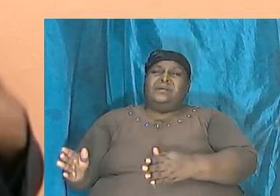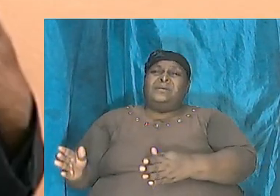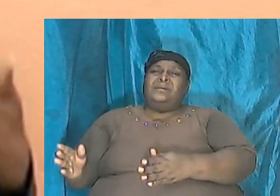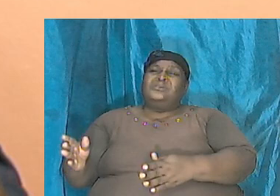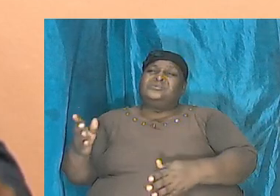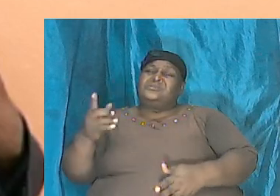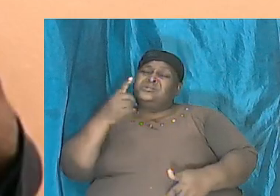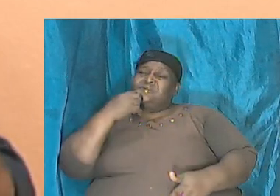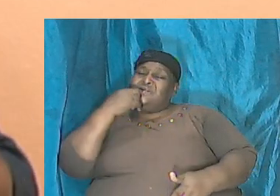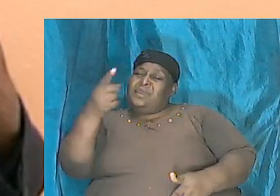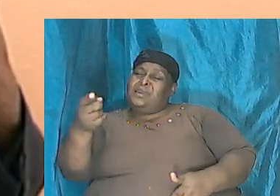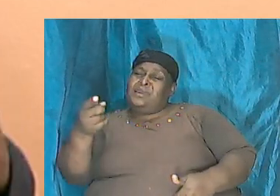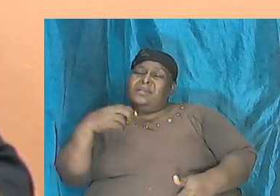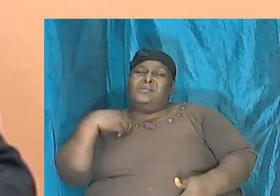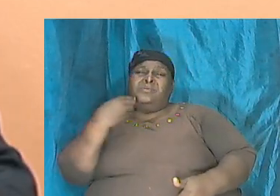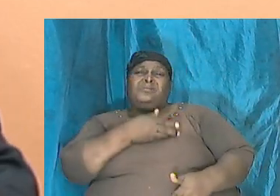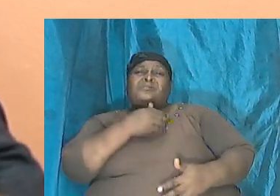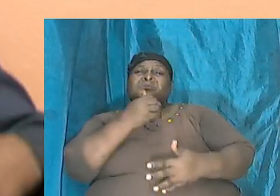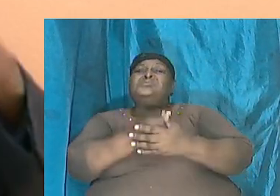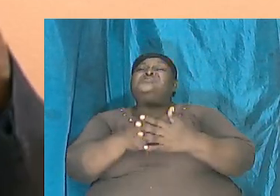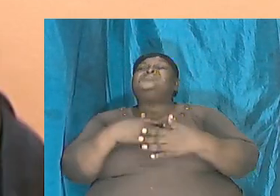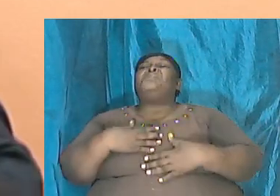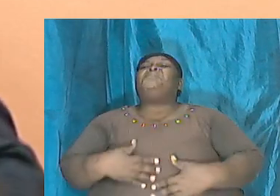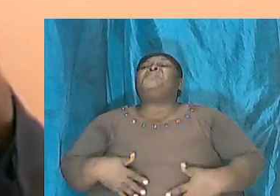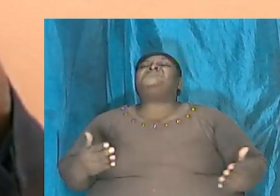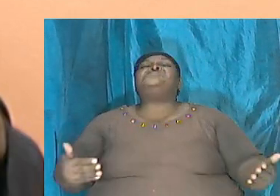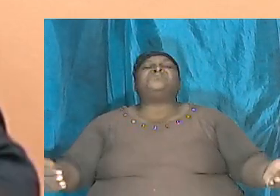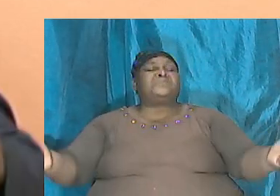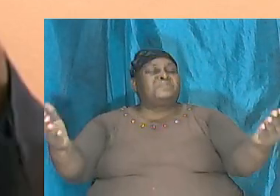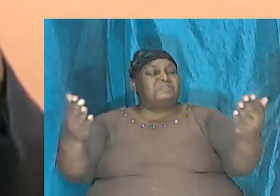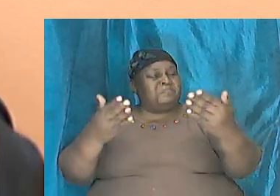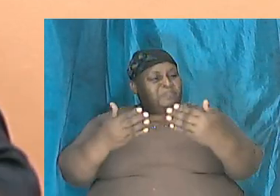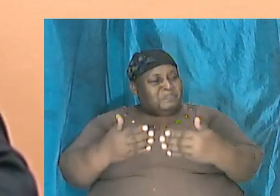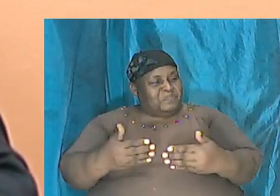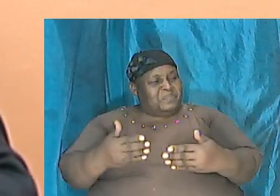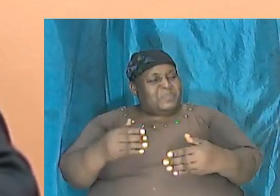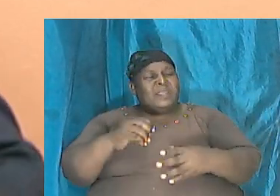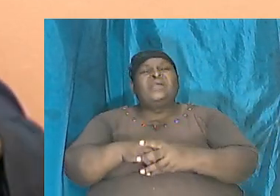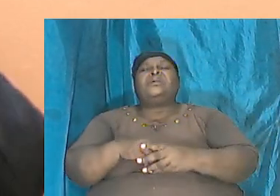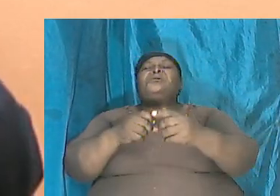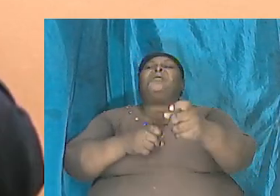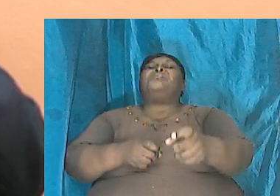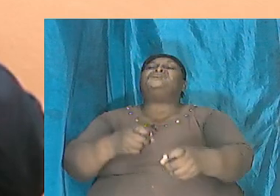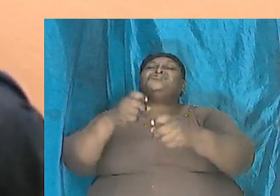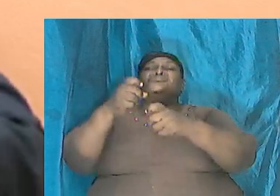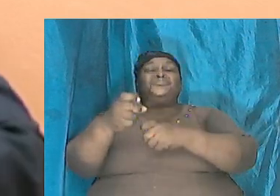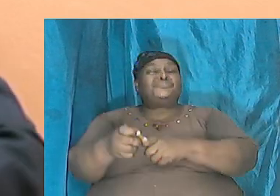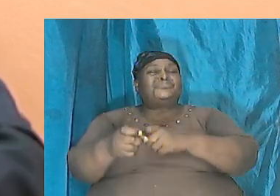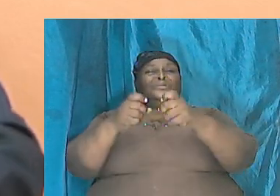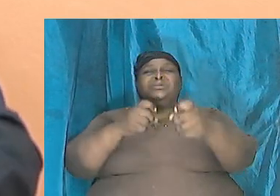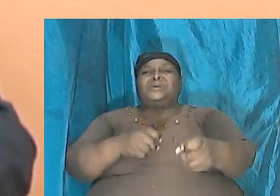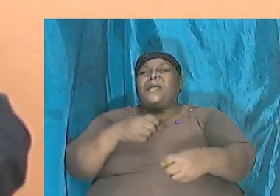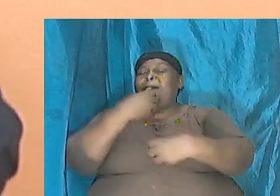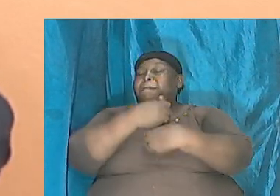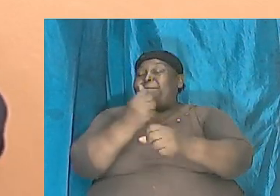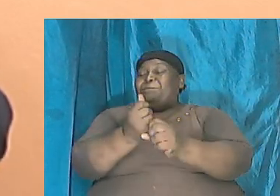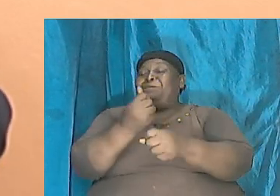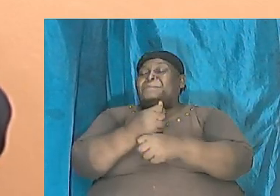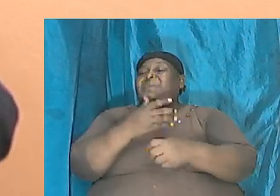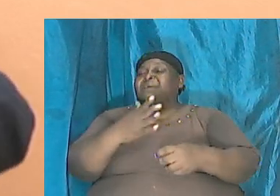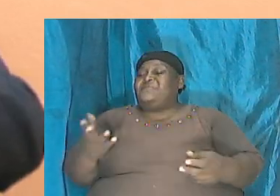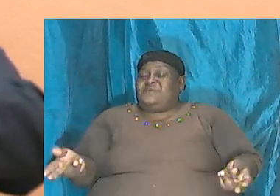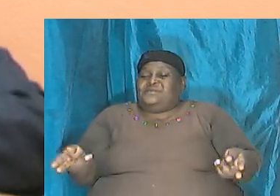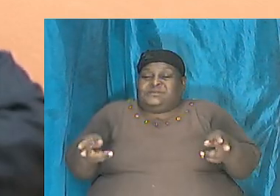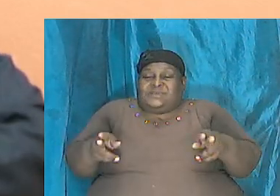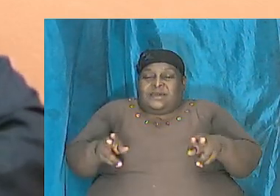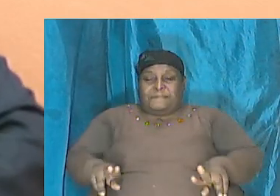us somebody is here and is in charge and has made things to happen